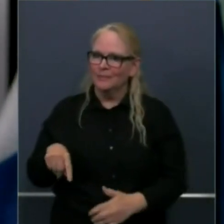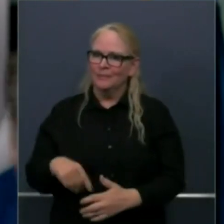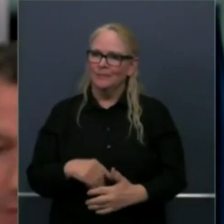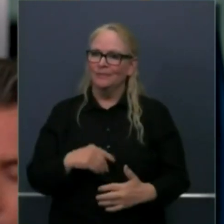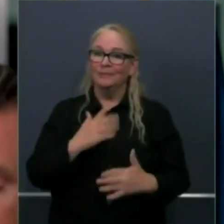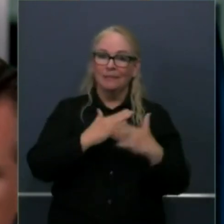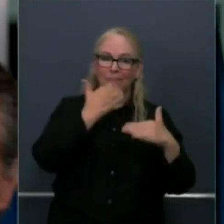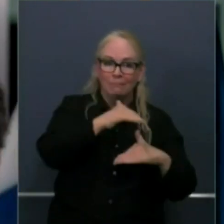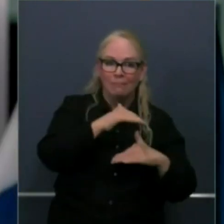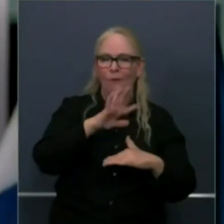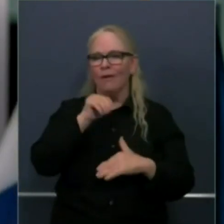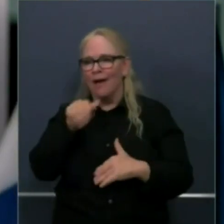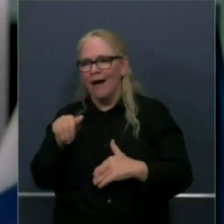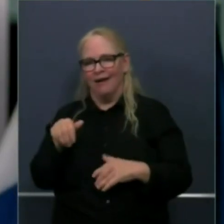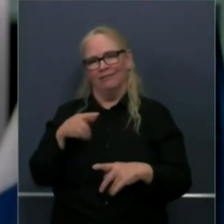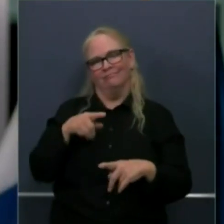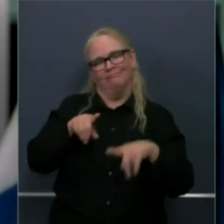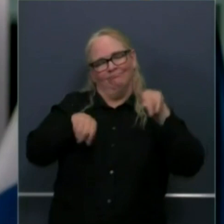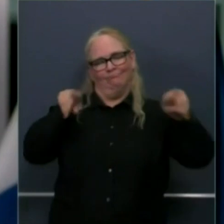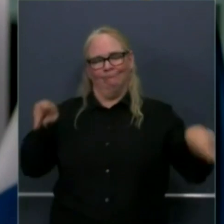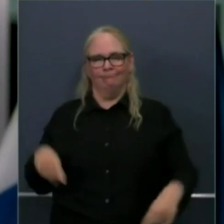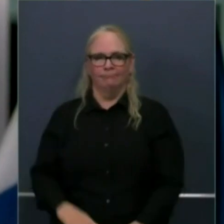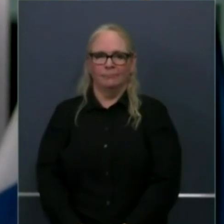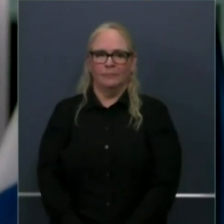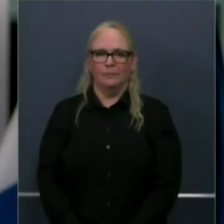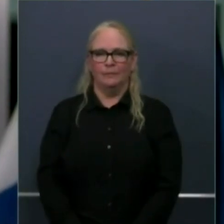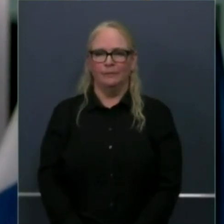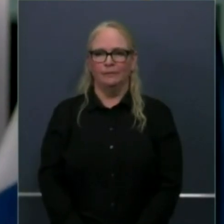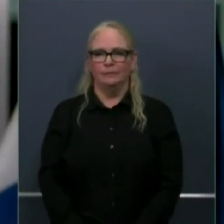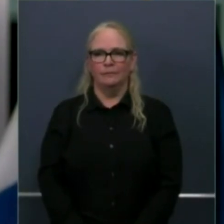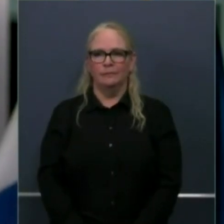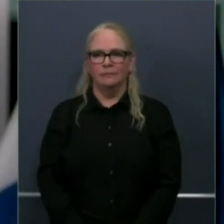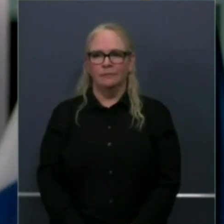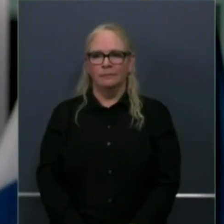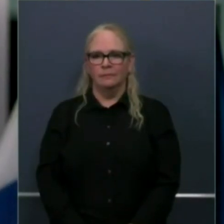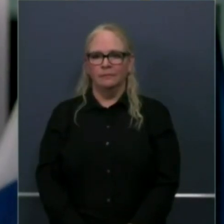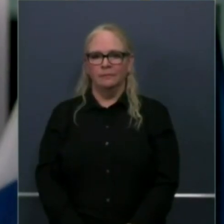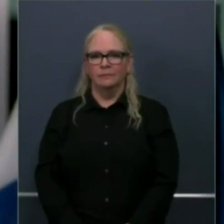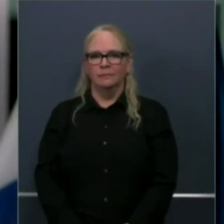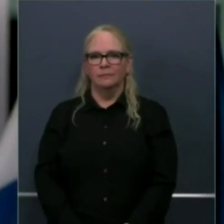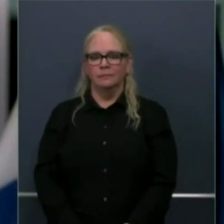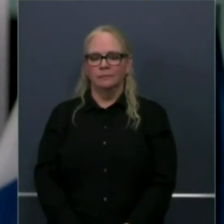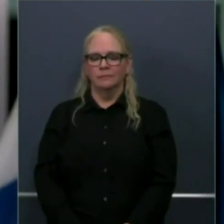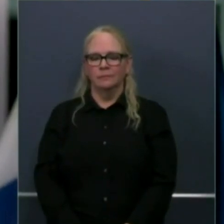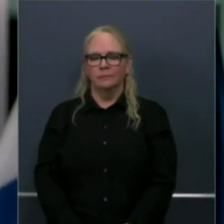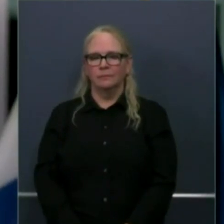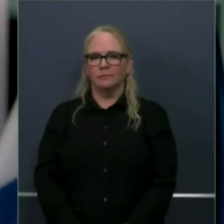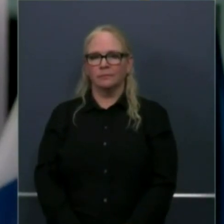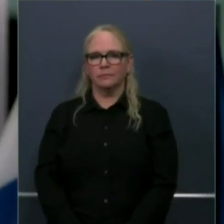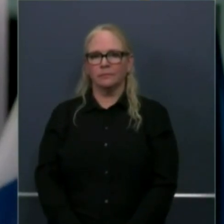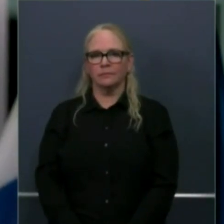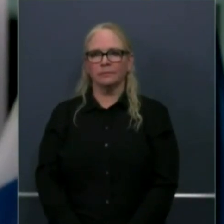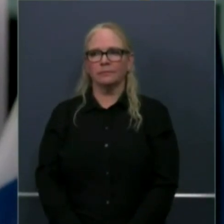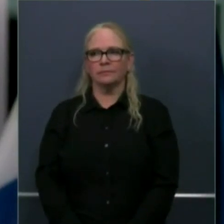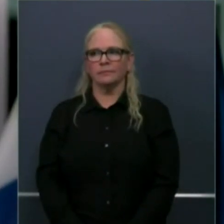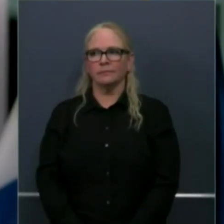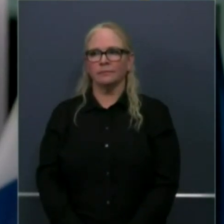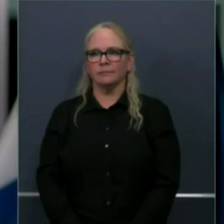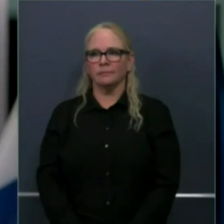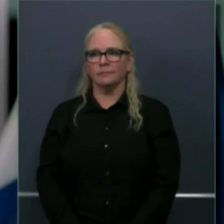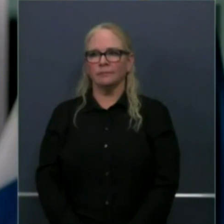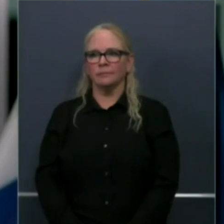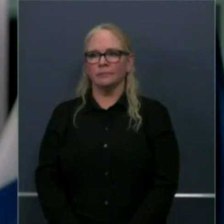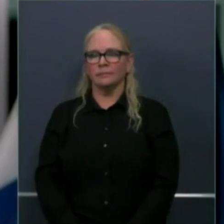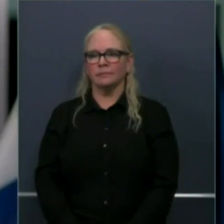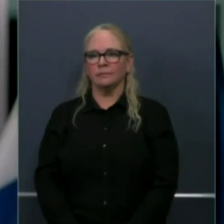In many respects, she answered the first part of your question. Look, on the PPE side, 11 million surgical